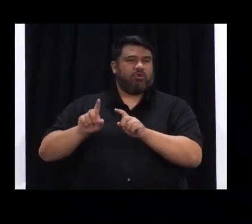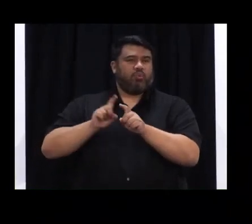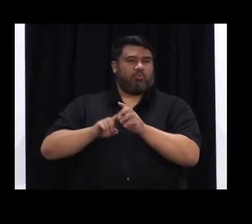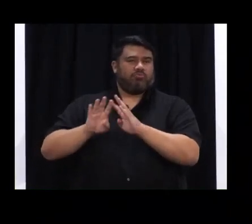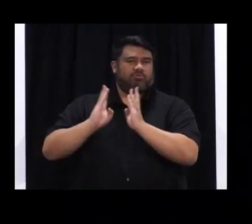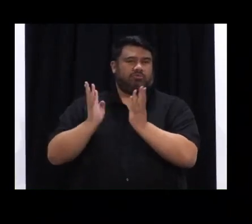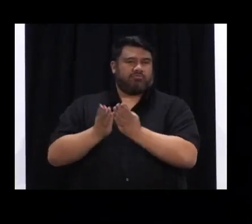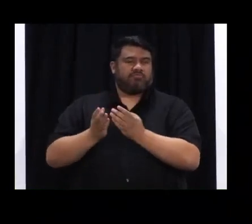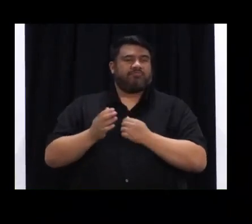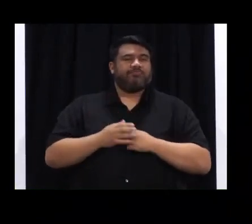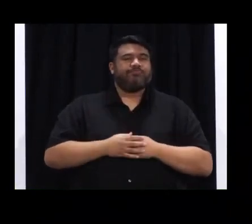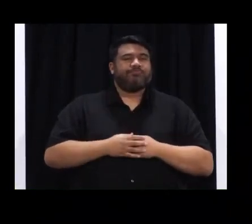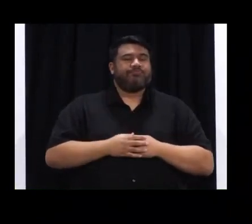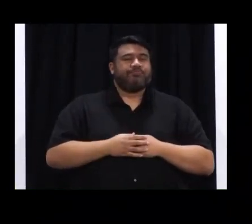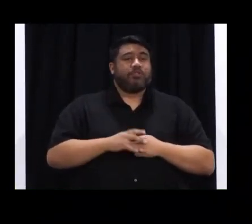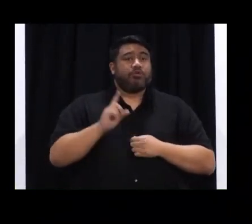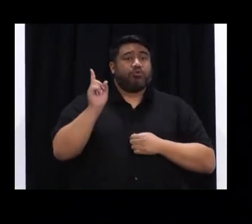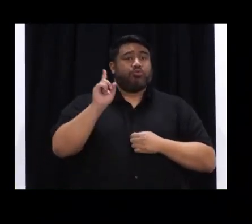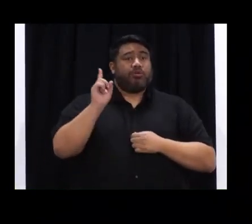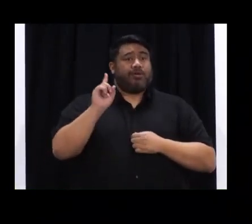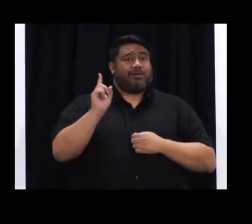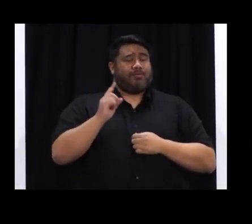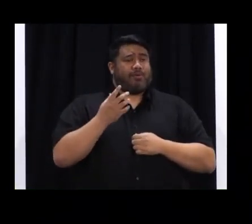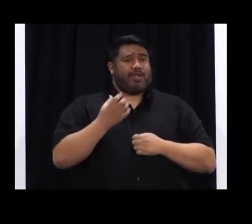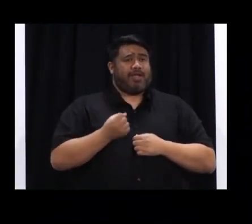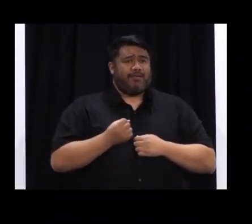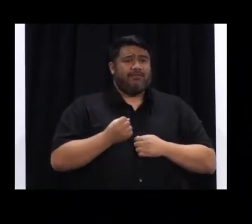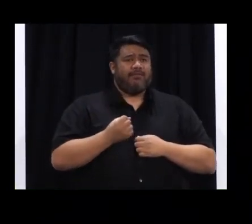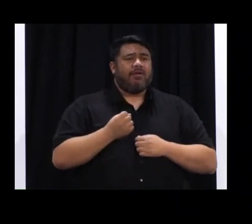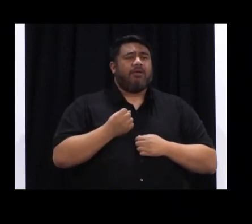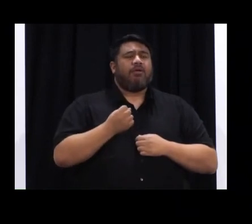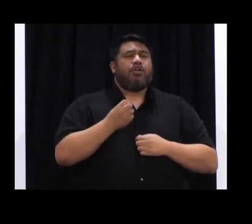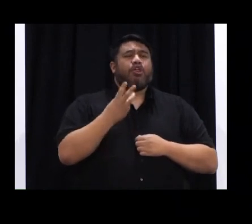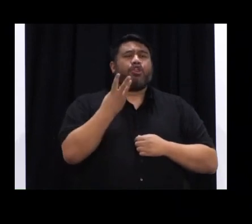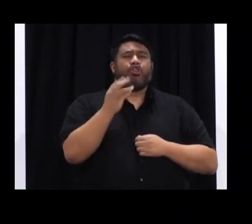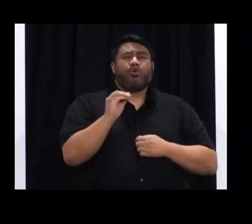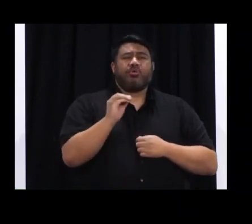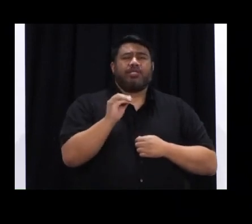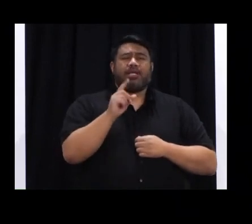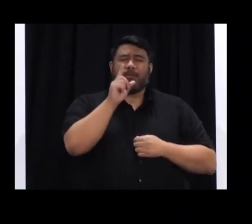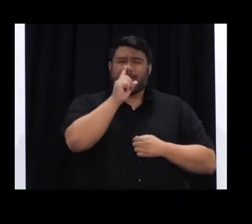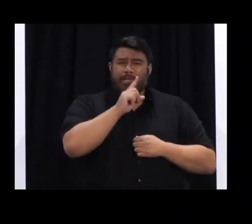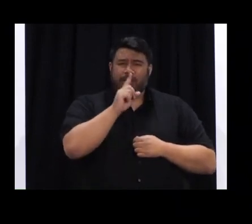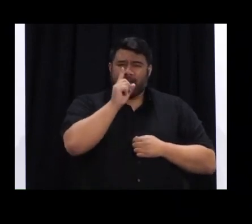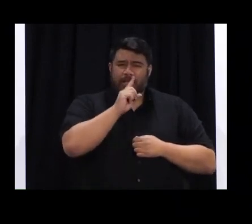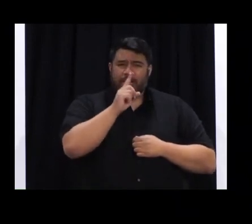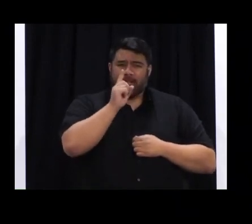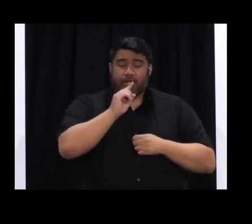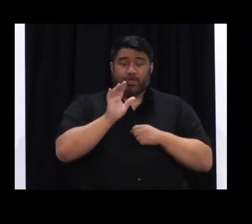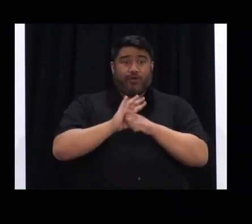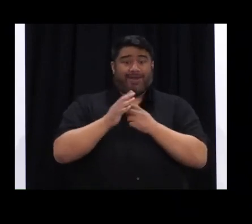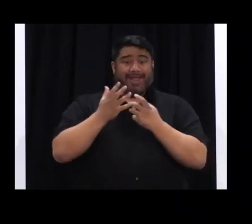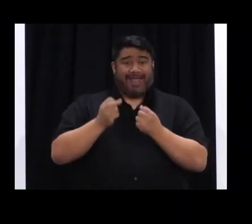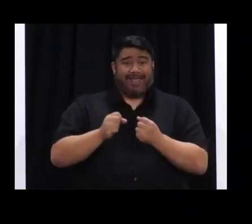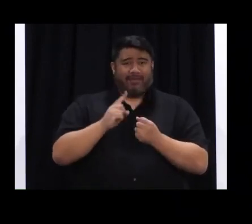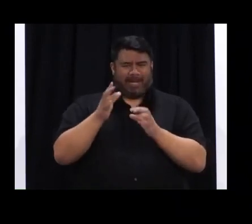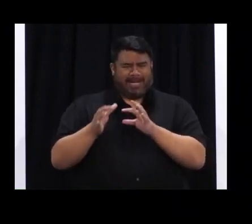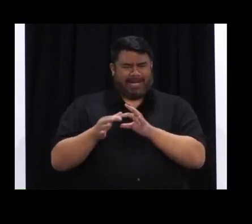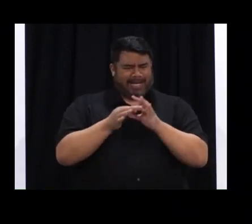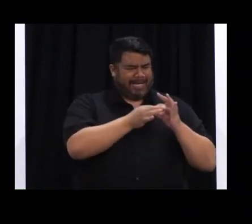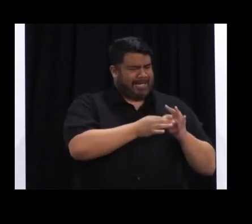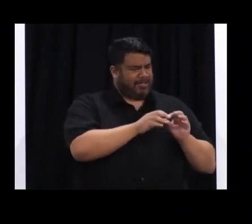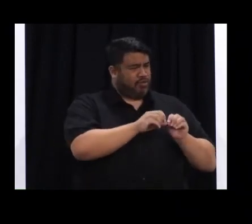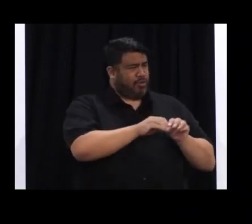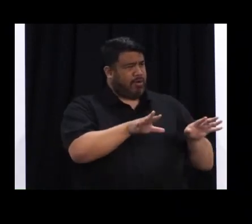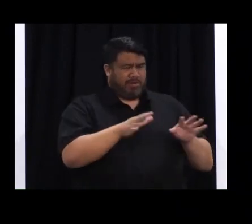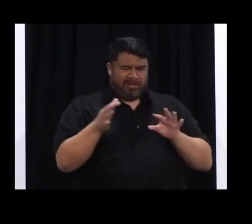have 30 unlinked cases as we continue to work through the new ones that came in, many of them first thing this morning, and links